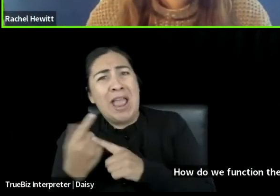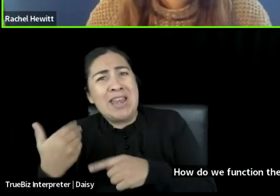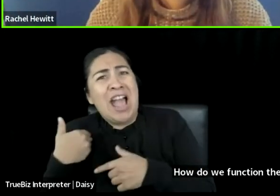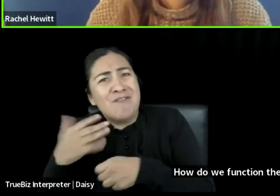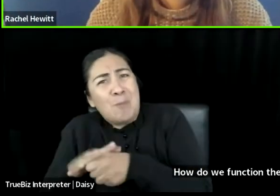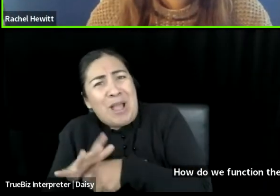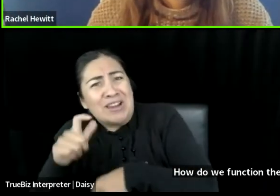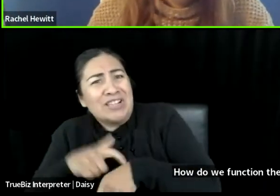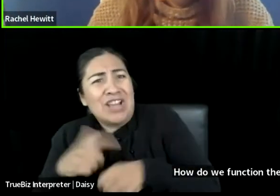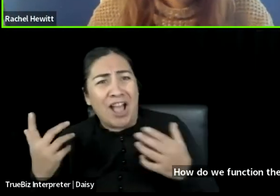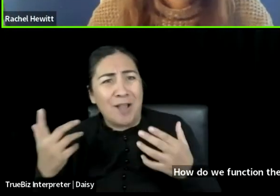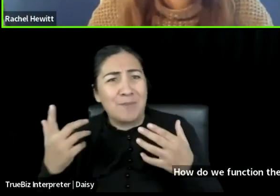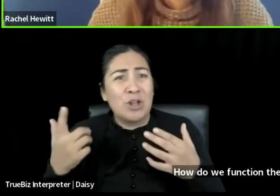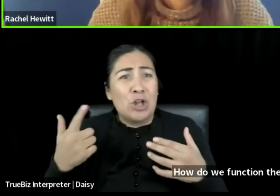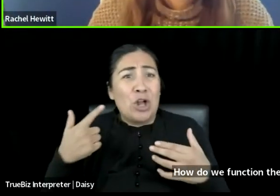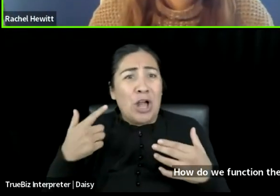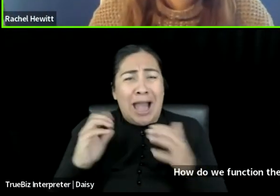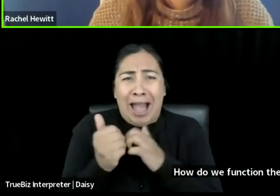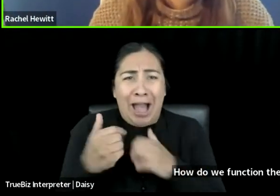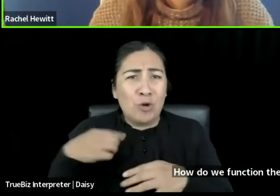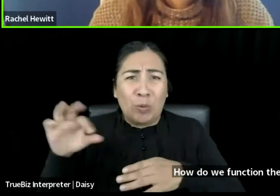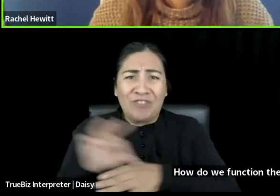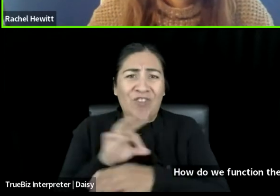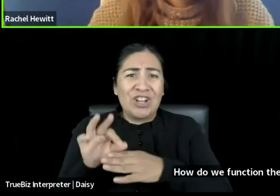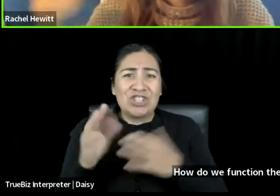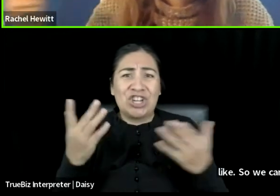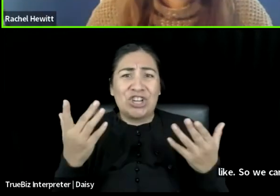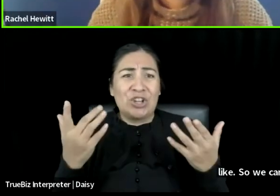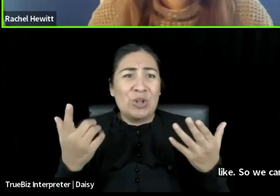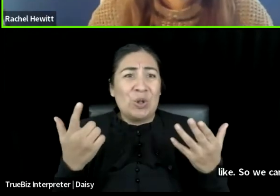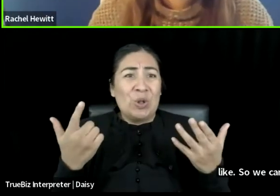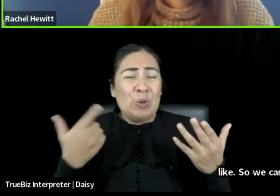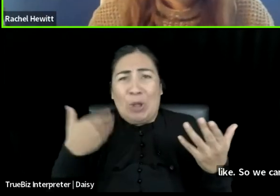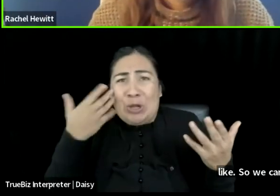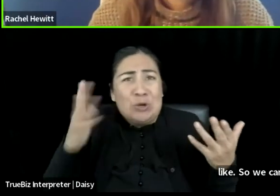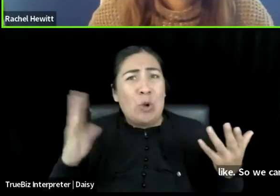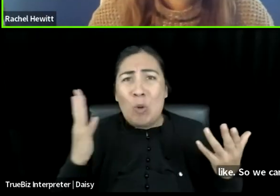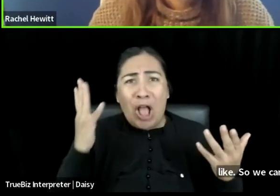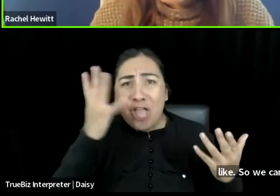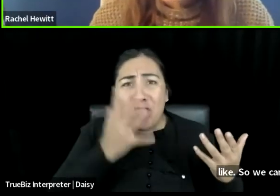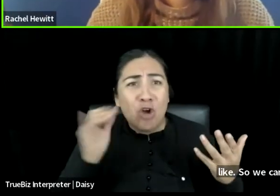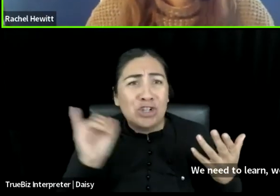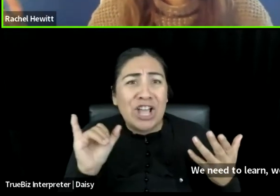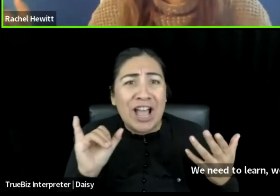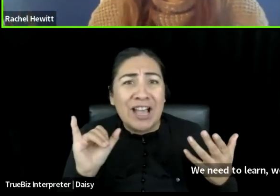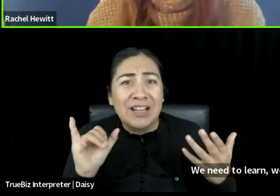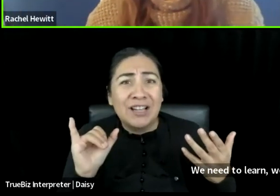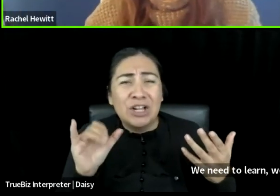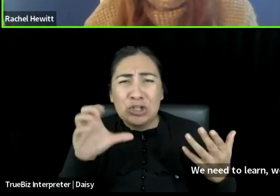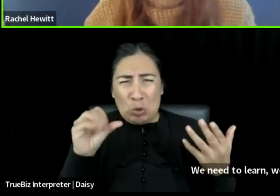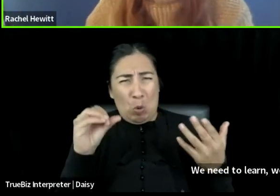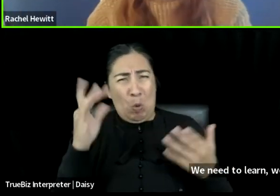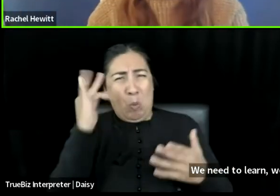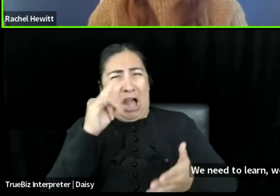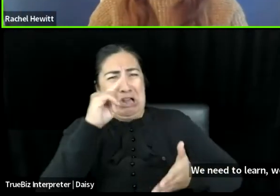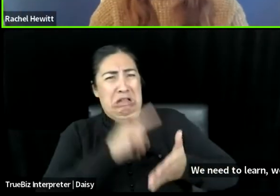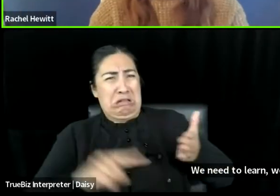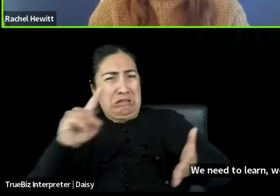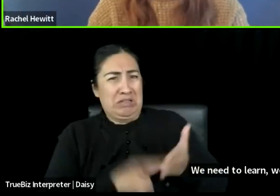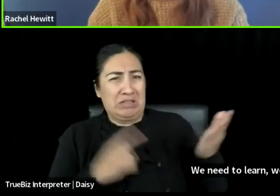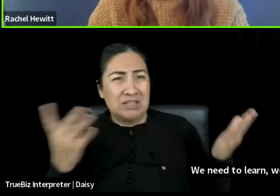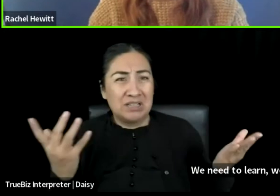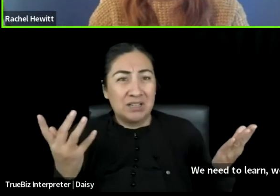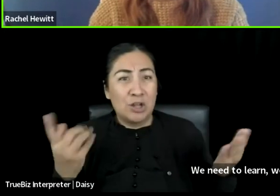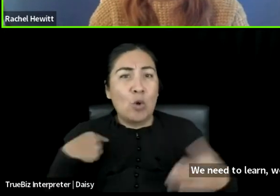So we can't, we can't condemn it. We need to learn. We need to try. We need to try what it looks like when we support each other